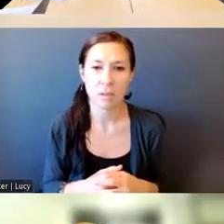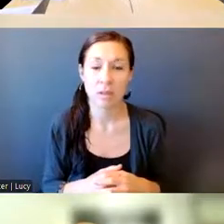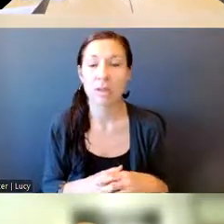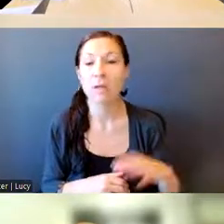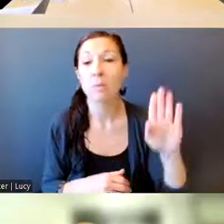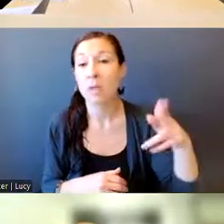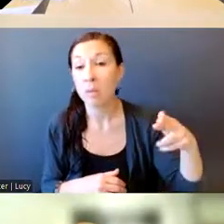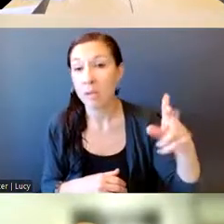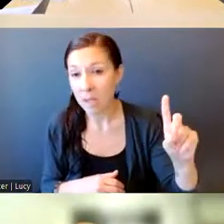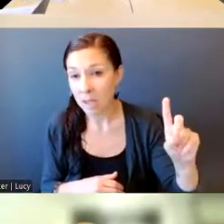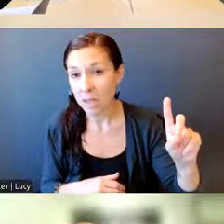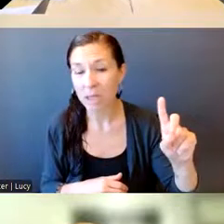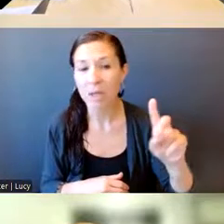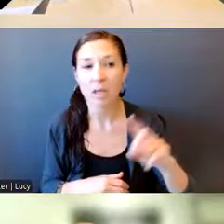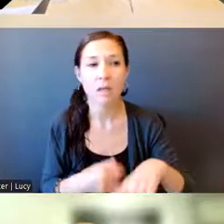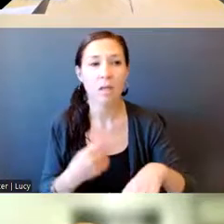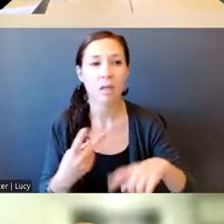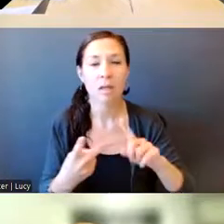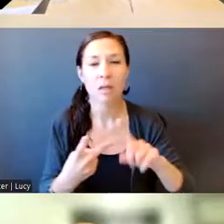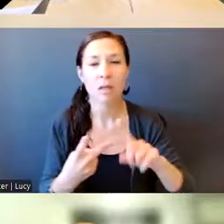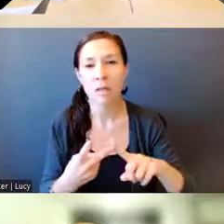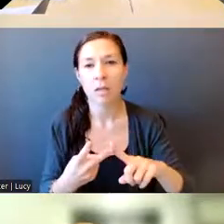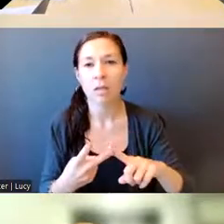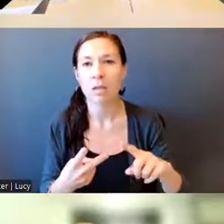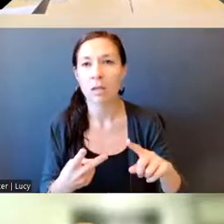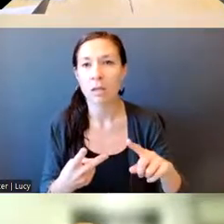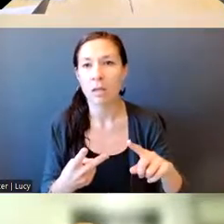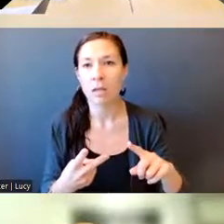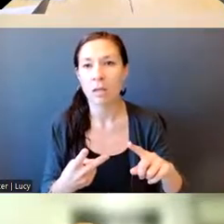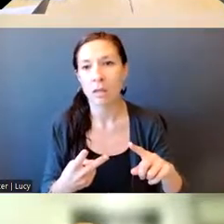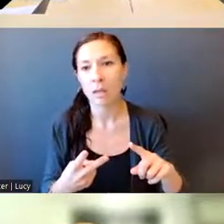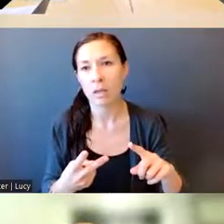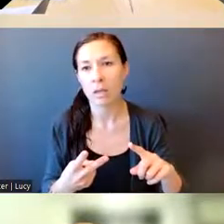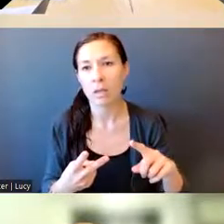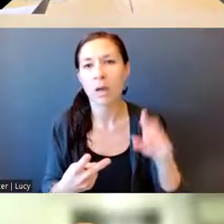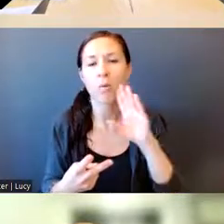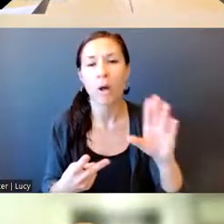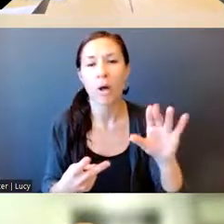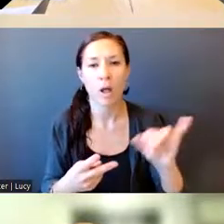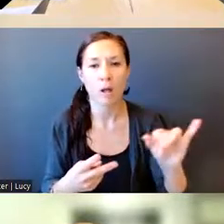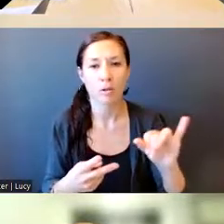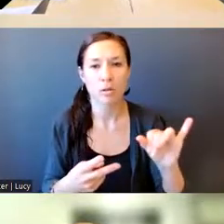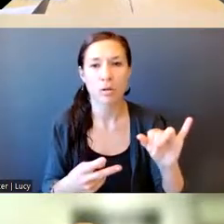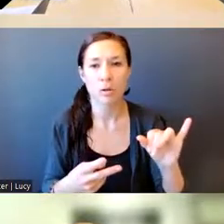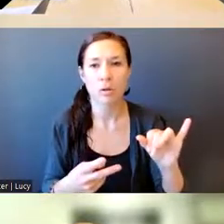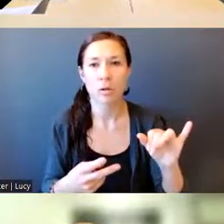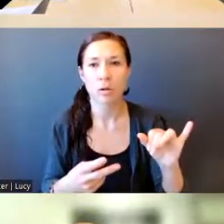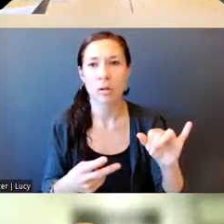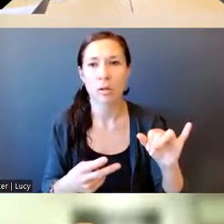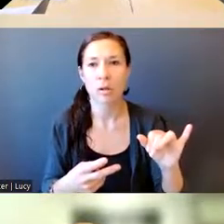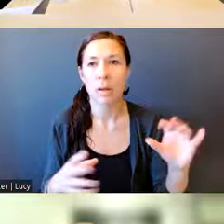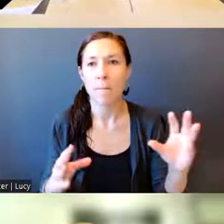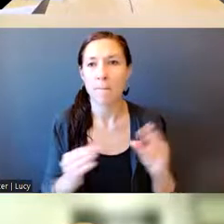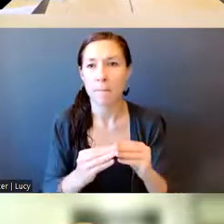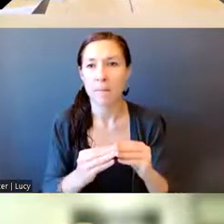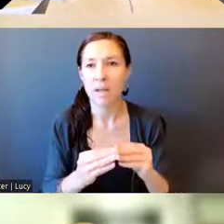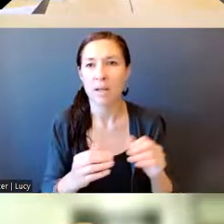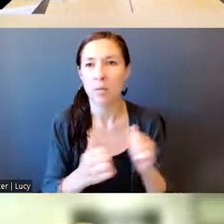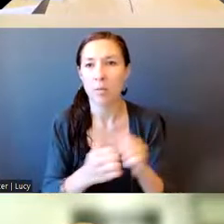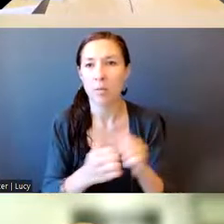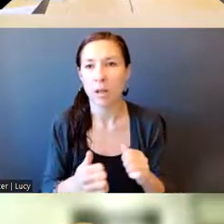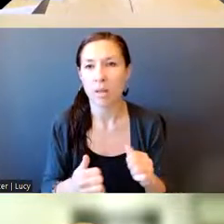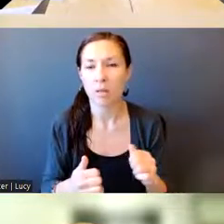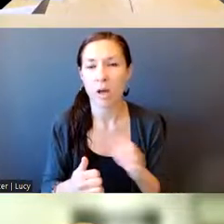Department. We are meeting with infinity boards in the next couple of weeks from, to me, associations with NBPD,